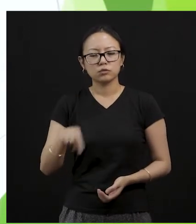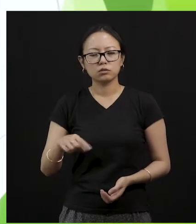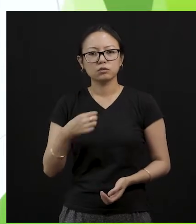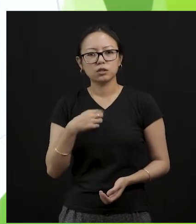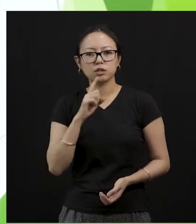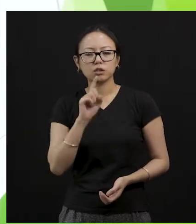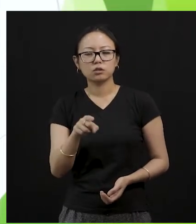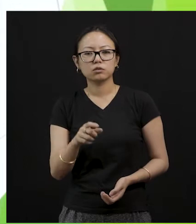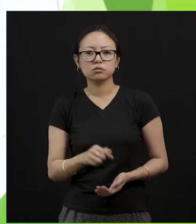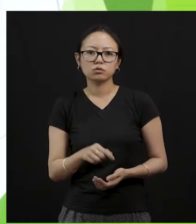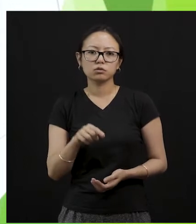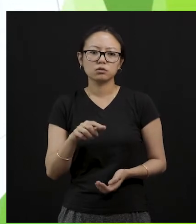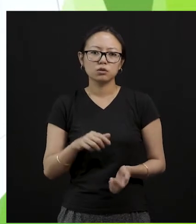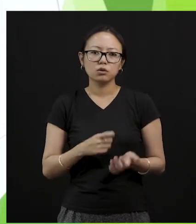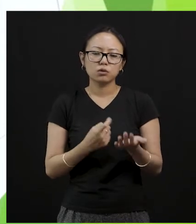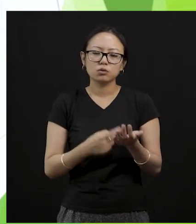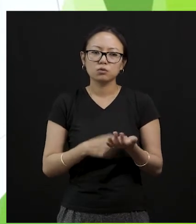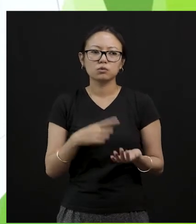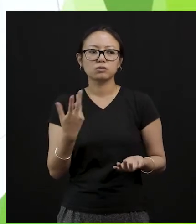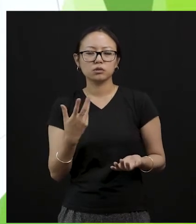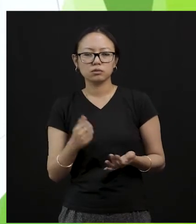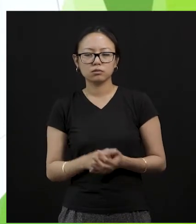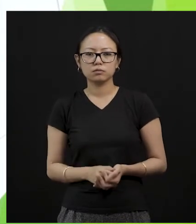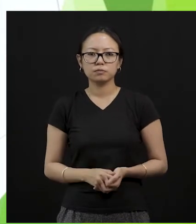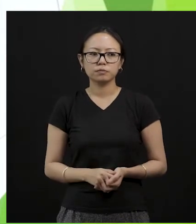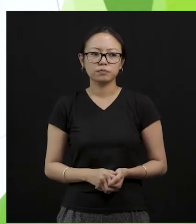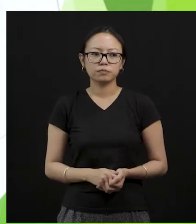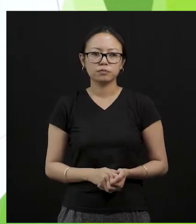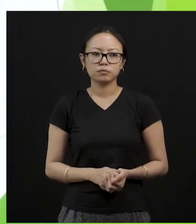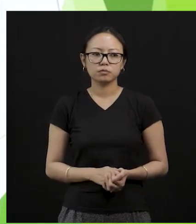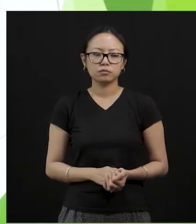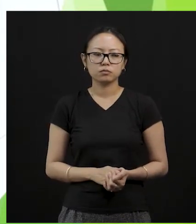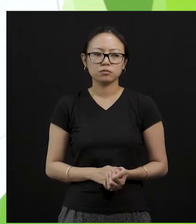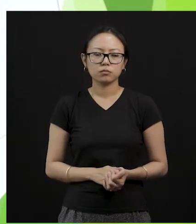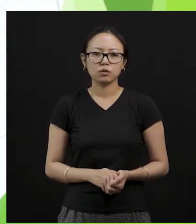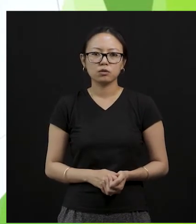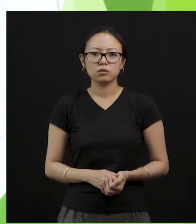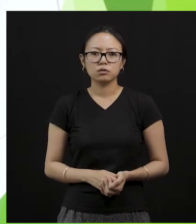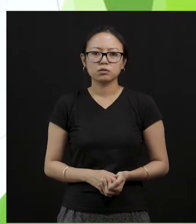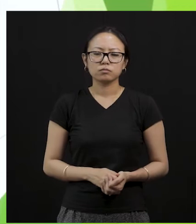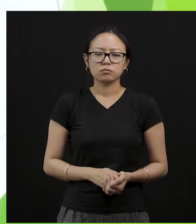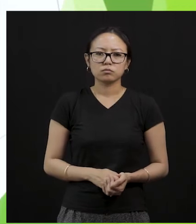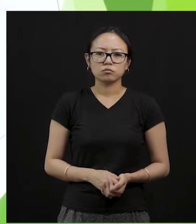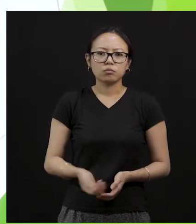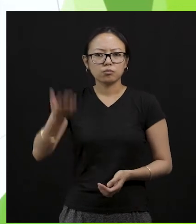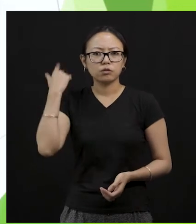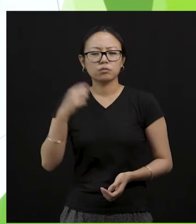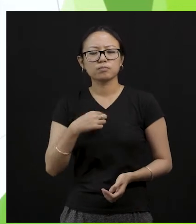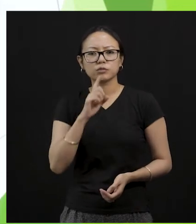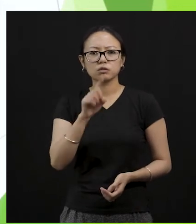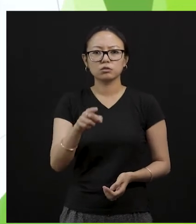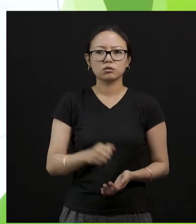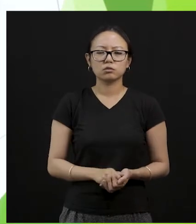let me tell you all that people in general that is you and I are connected with the nature. We are connected with the nature